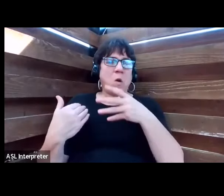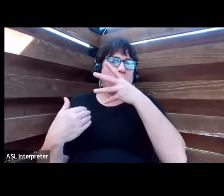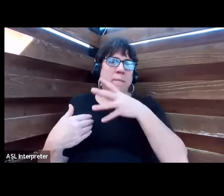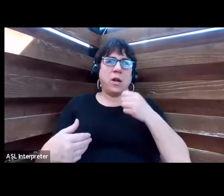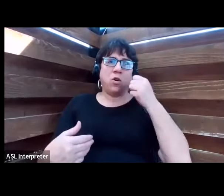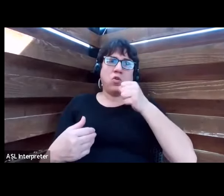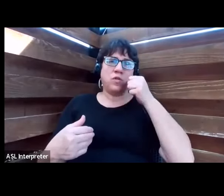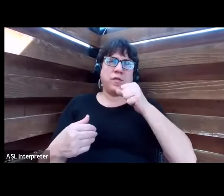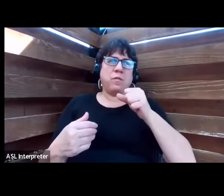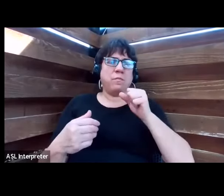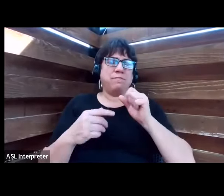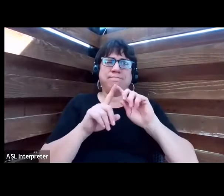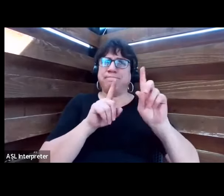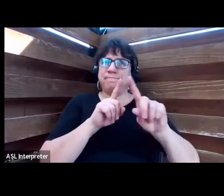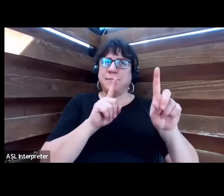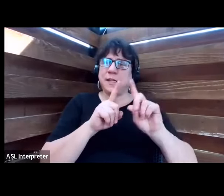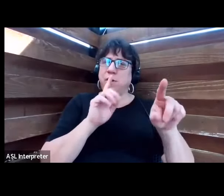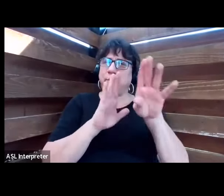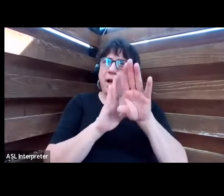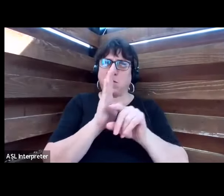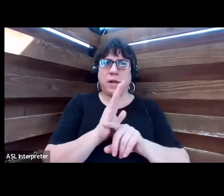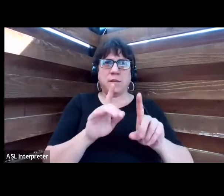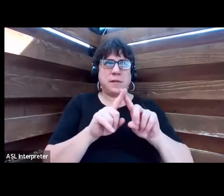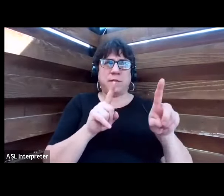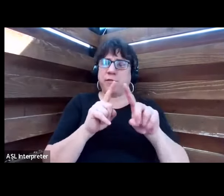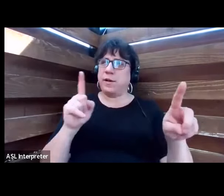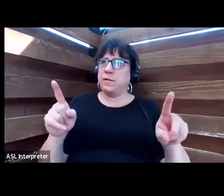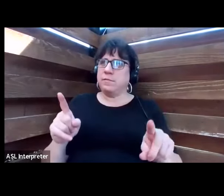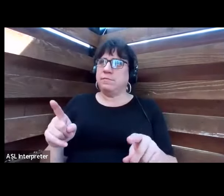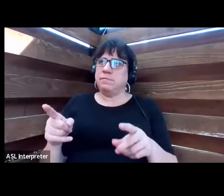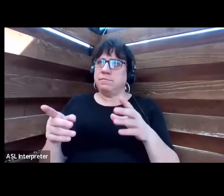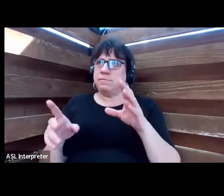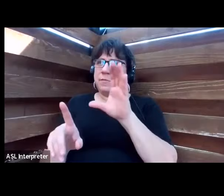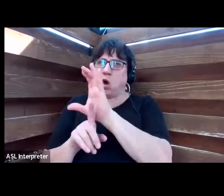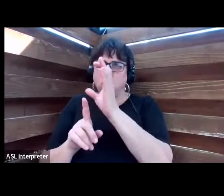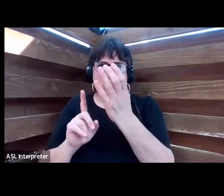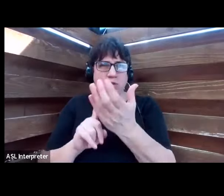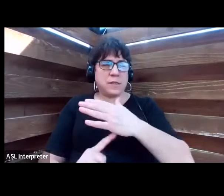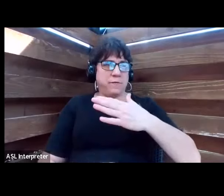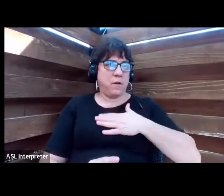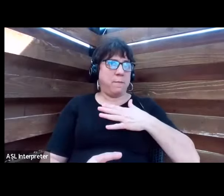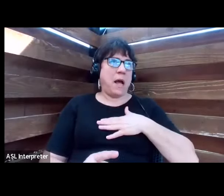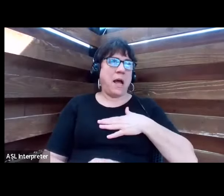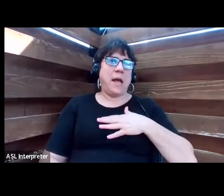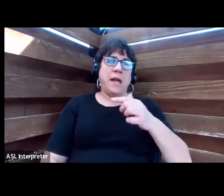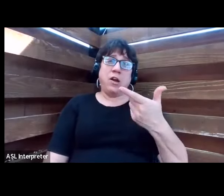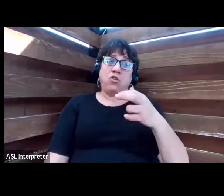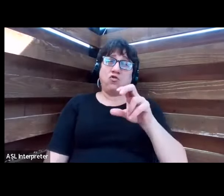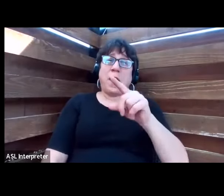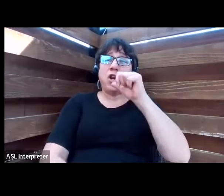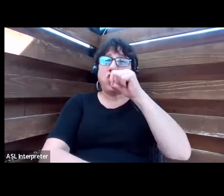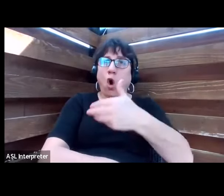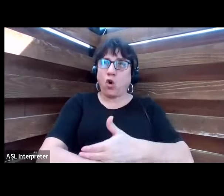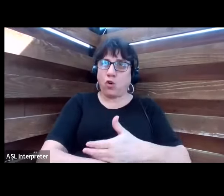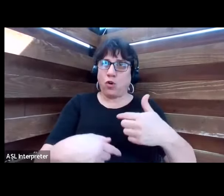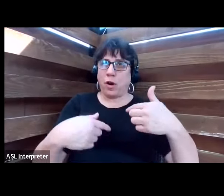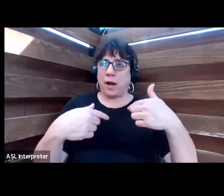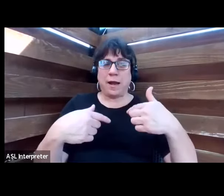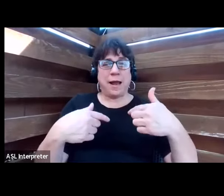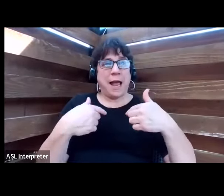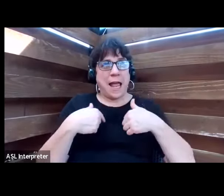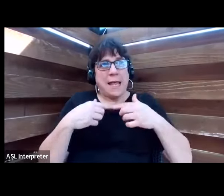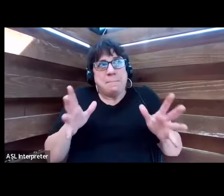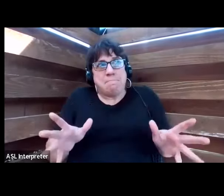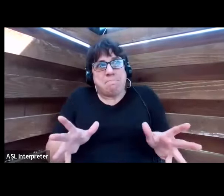all backgrounds and walks of life. And I will say from my own perspective, my own granddaughter, I am kind of